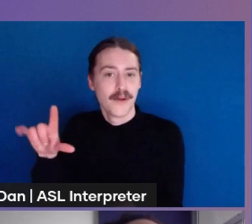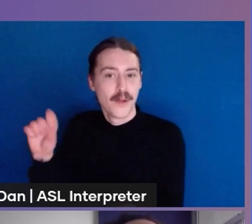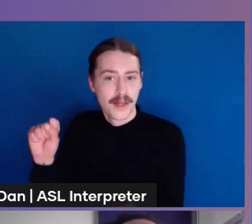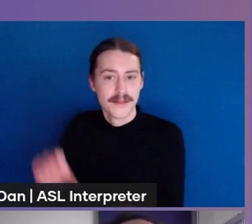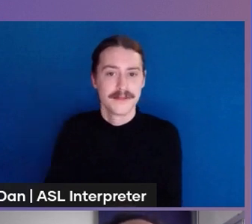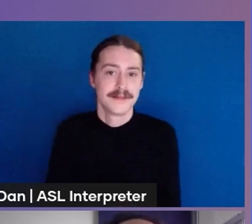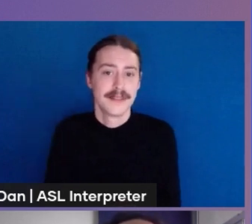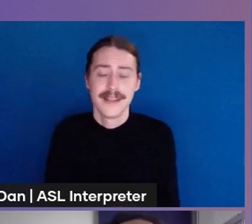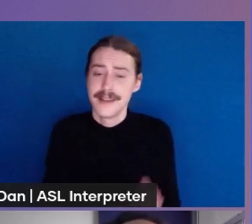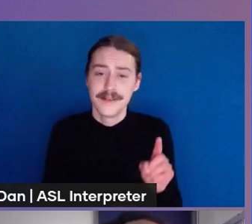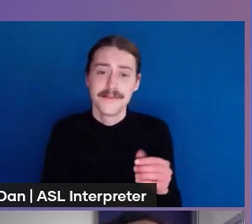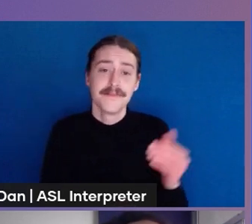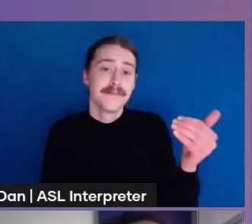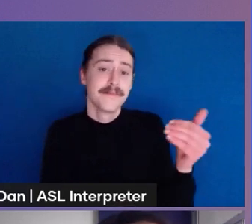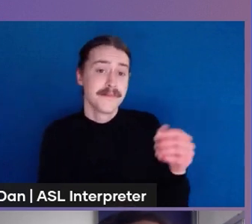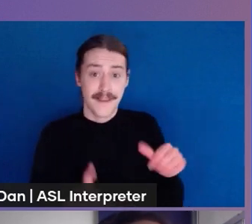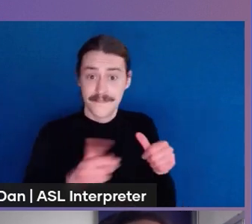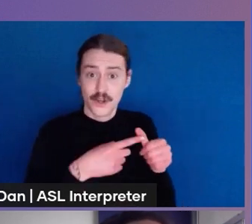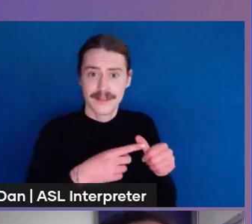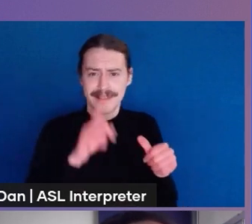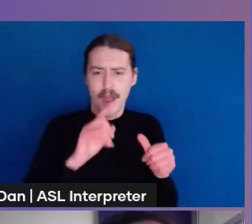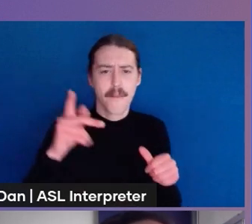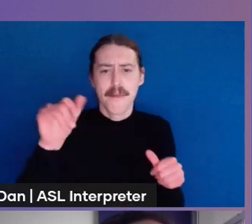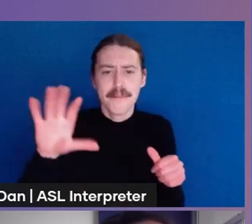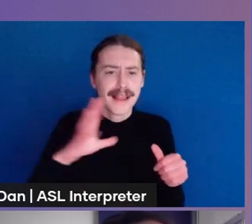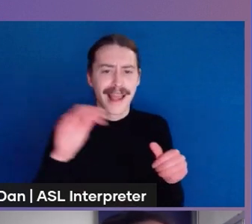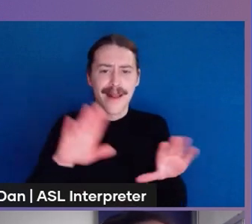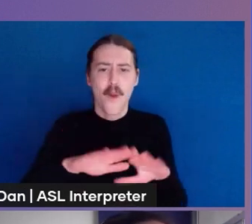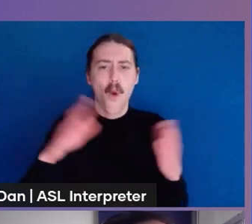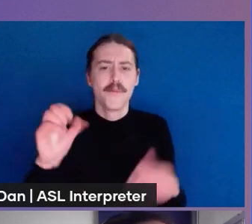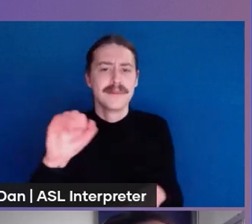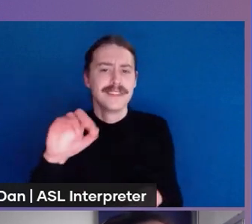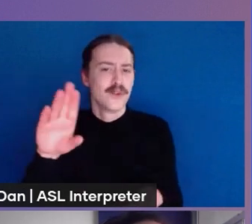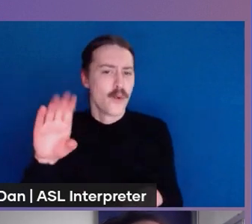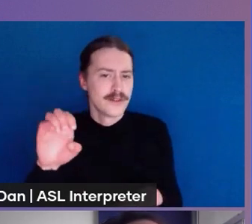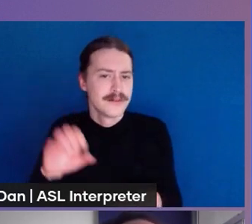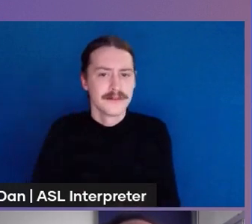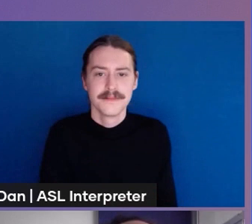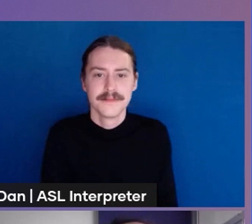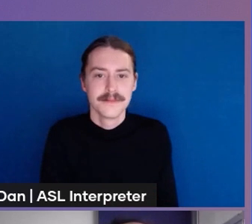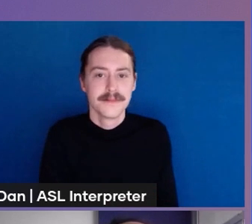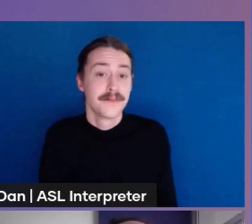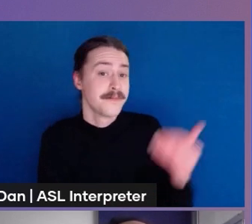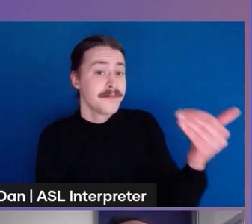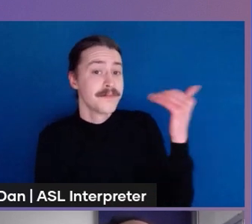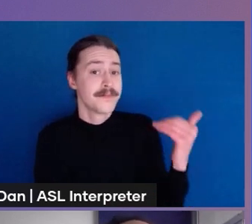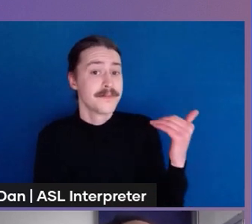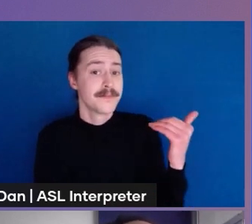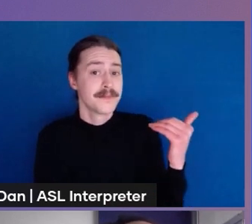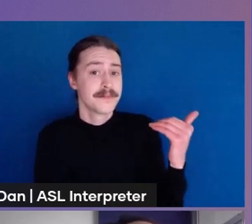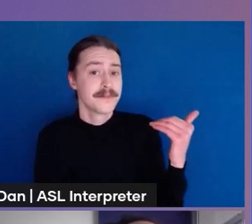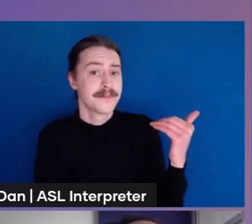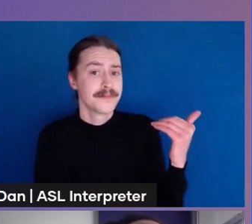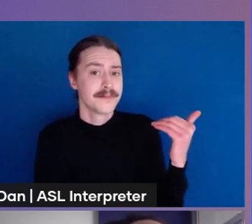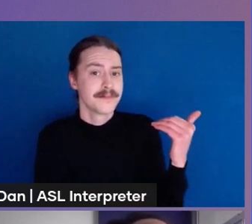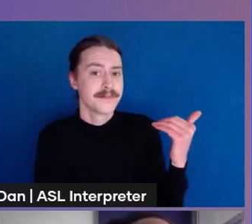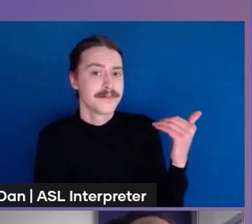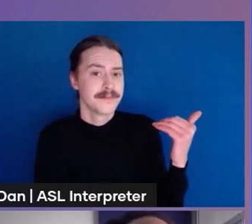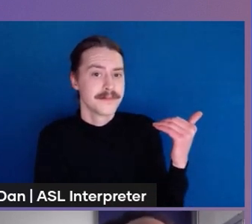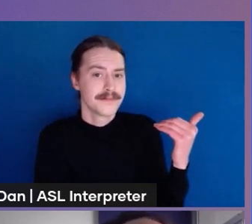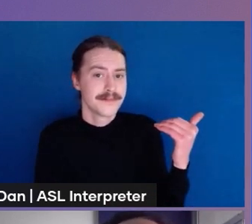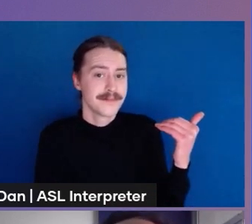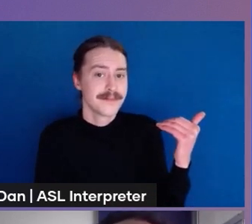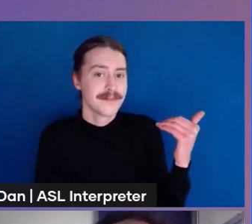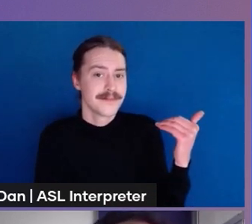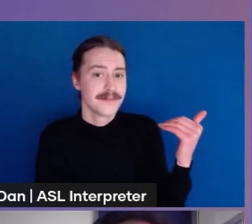public and open source they are under apache 2 license the modules are implemented by the good